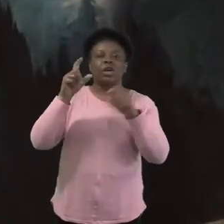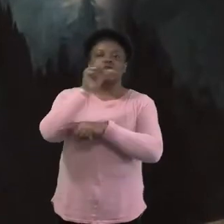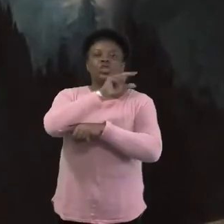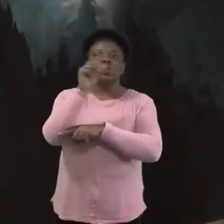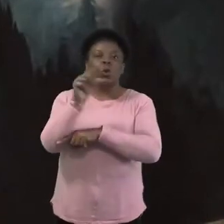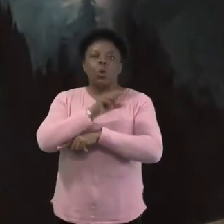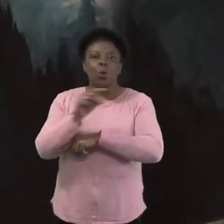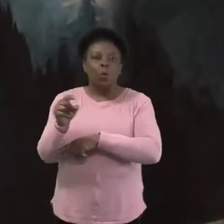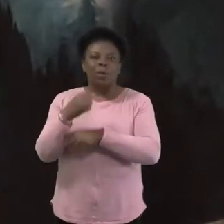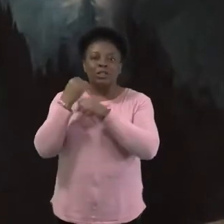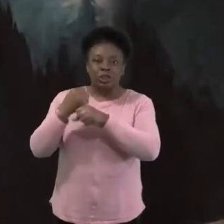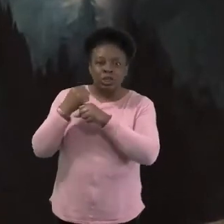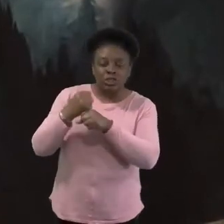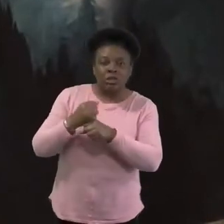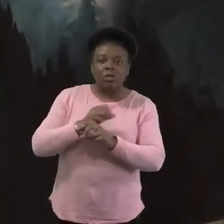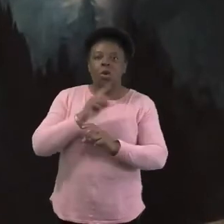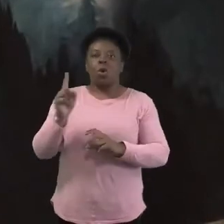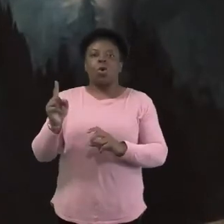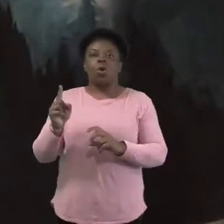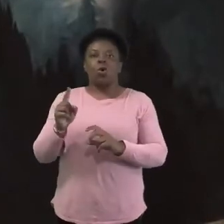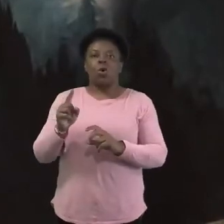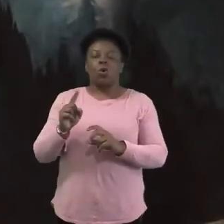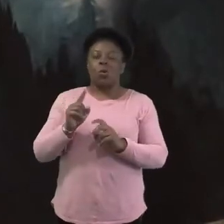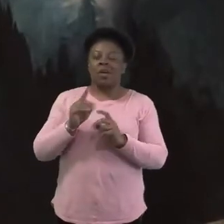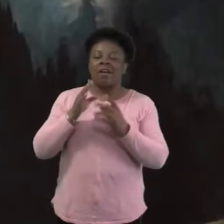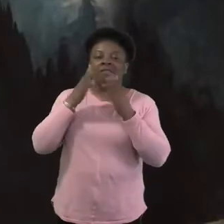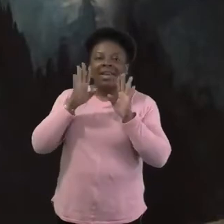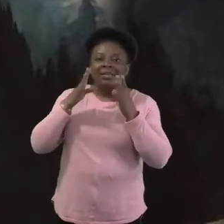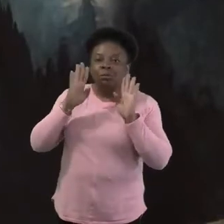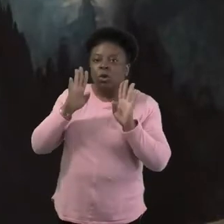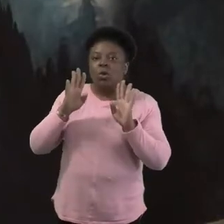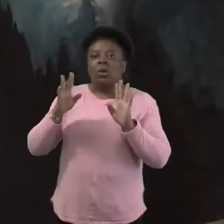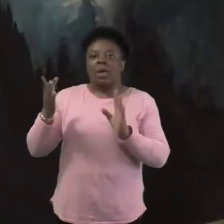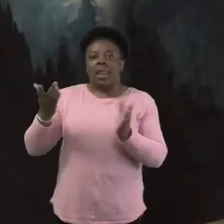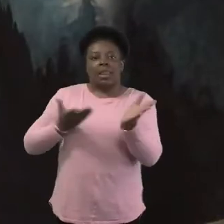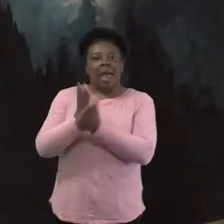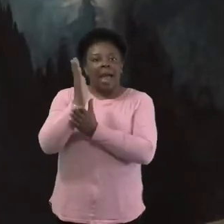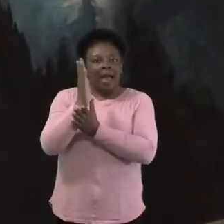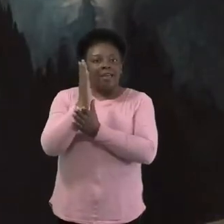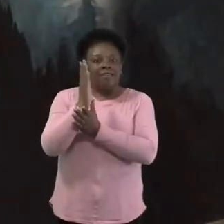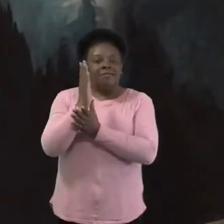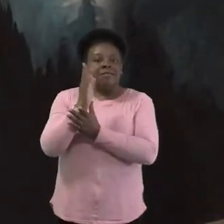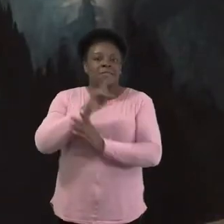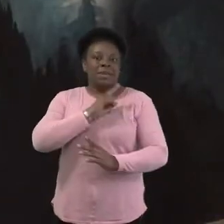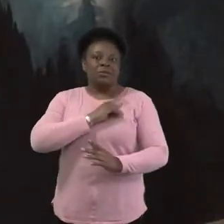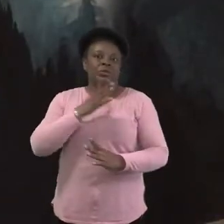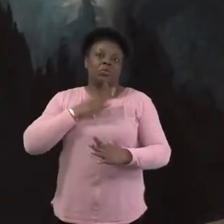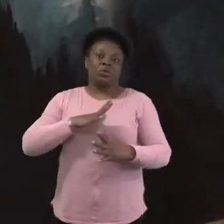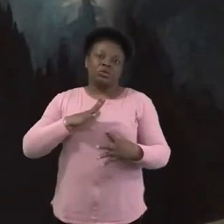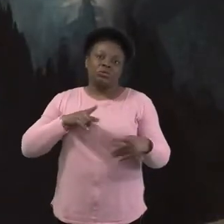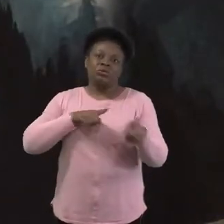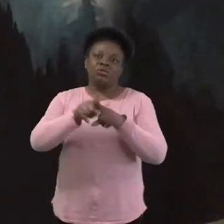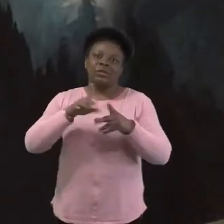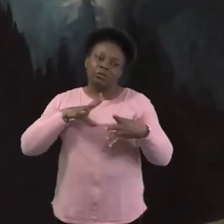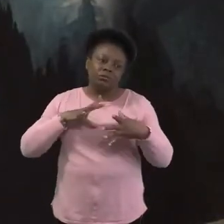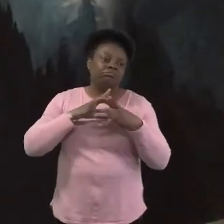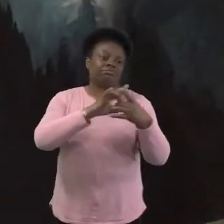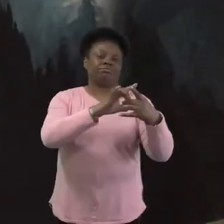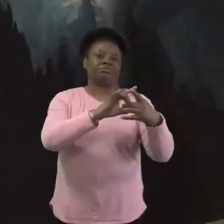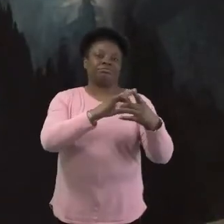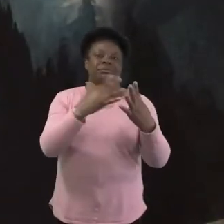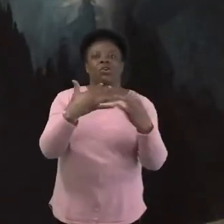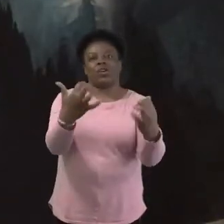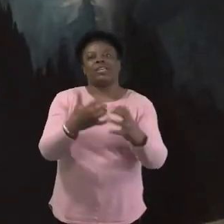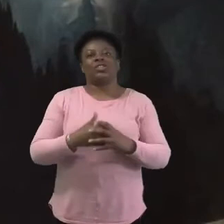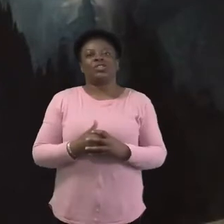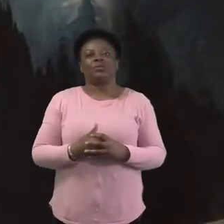lives or, uh, things like that to still, uh, reach the congregation. Um, and although this was, uh, this question was very